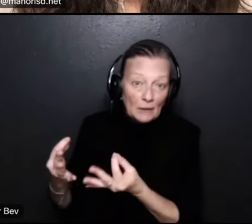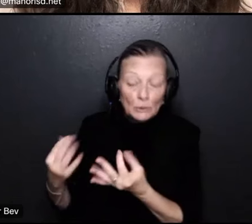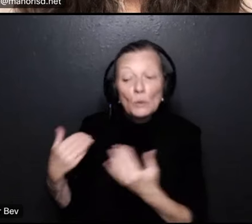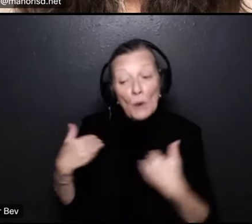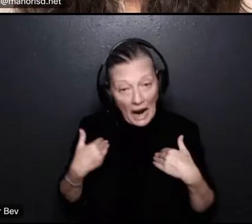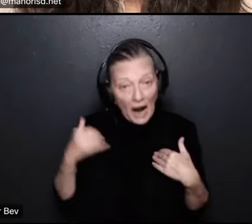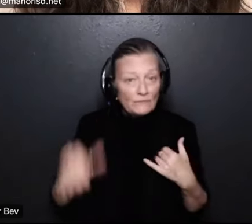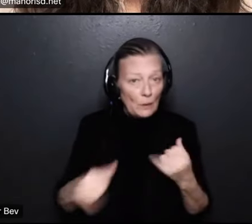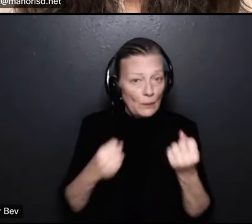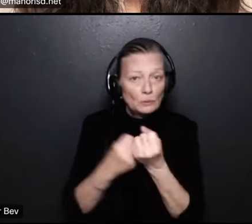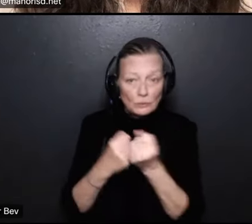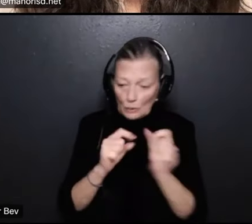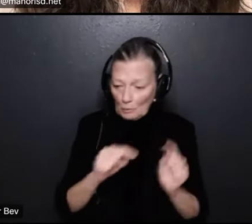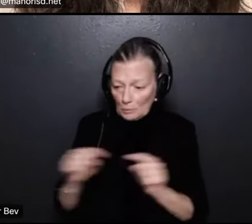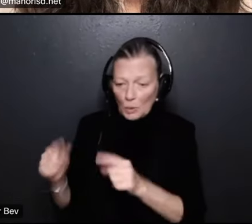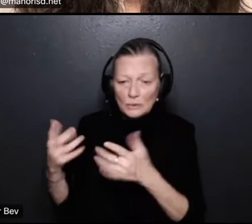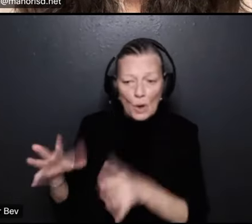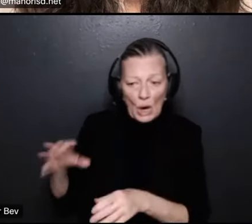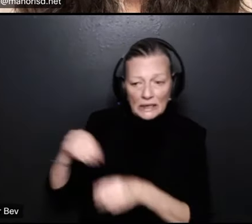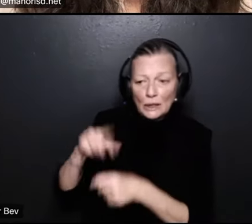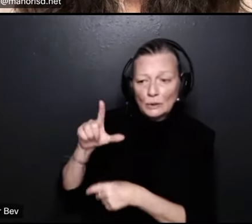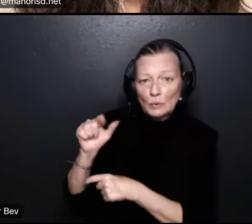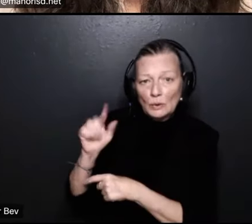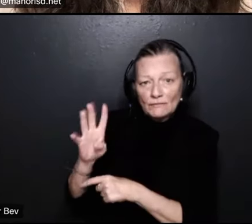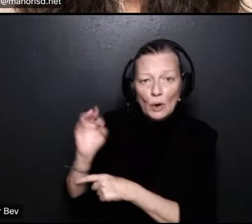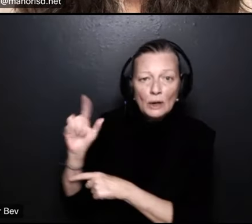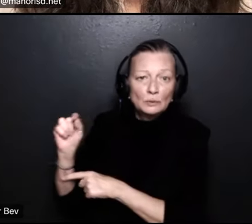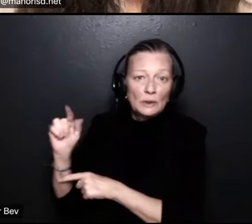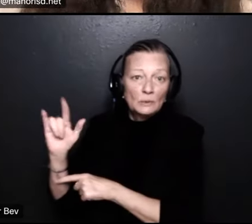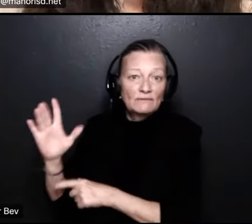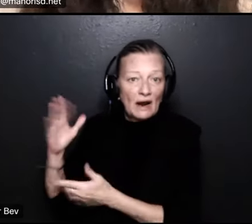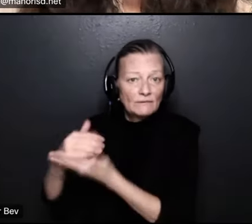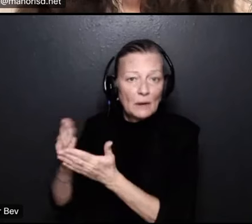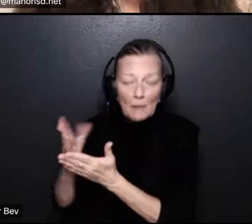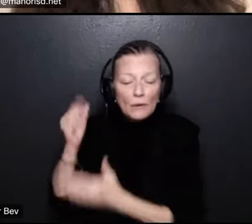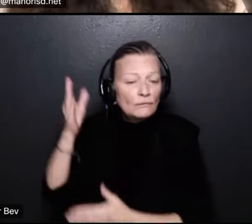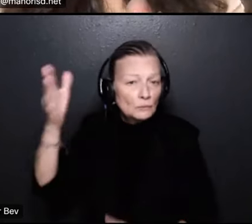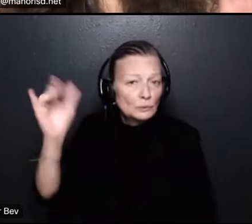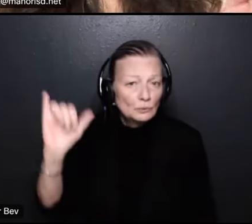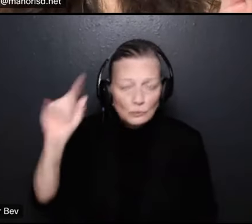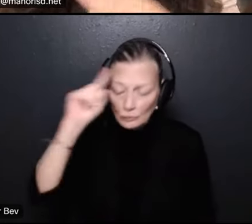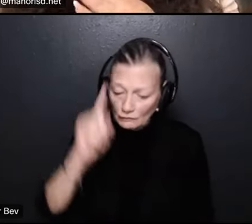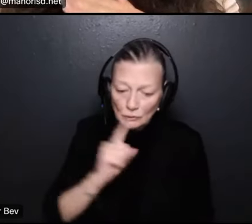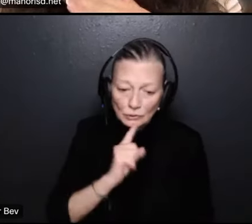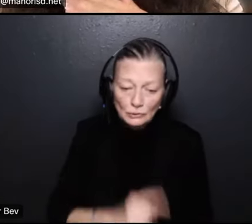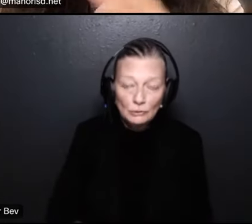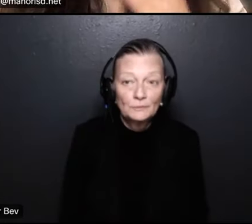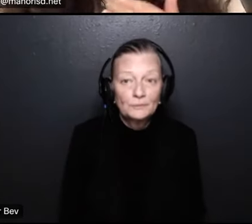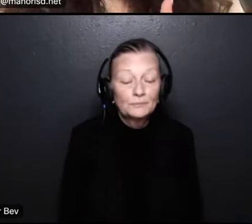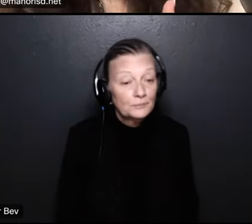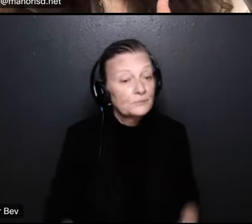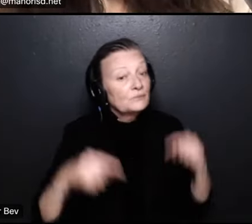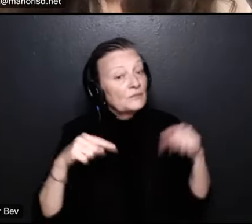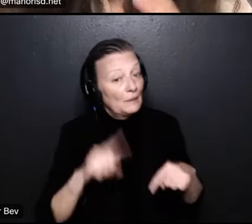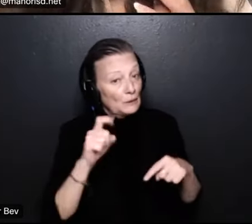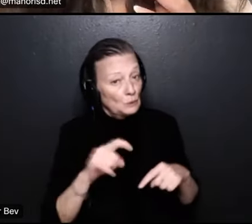in the plans for the 24 25 and future budgets for sure so this one this question also falls in line with mental